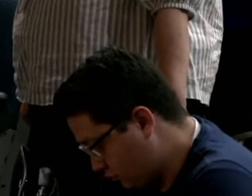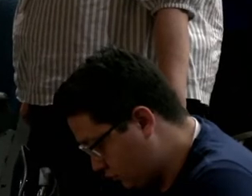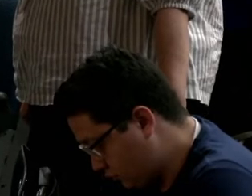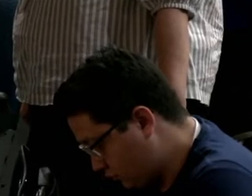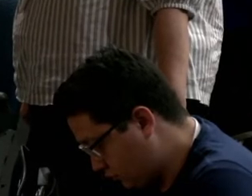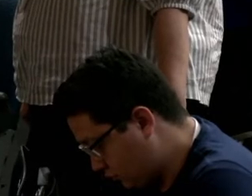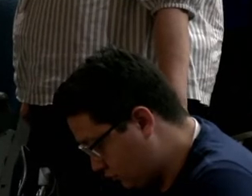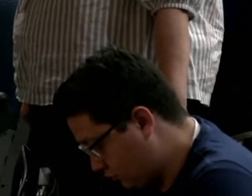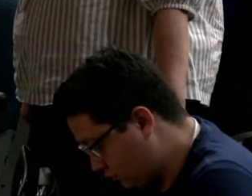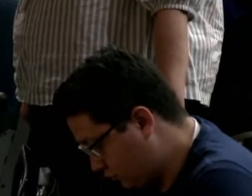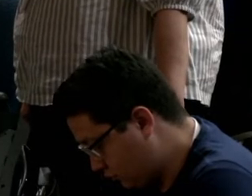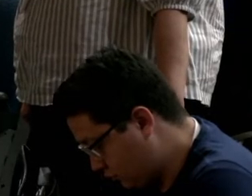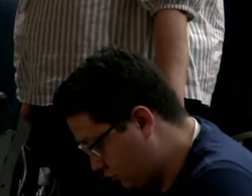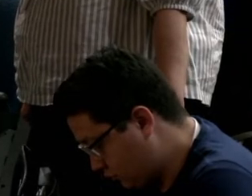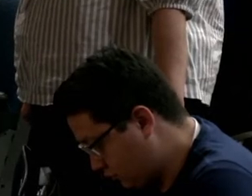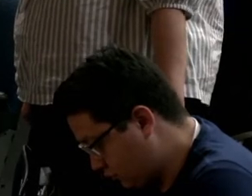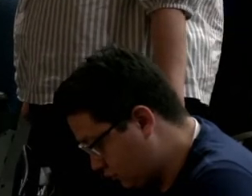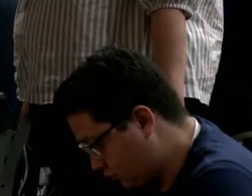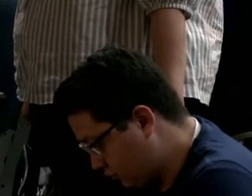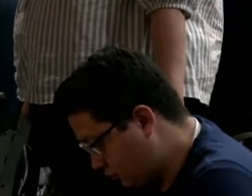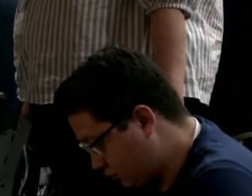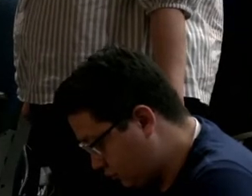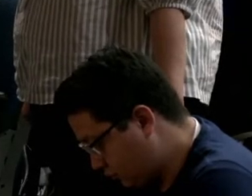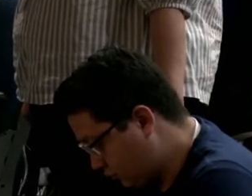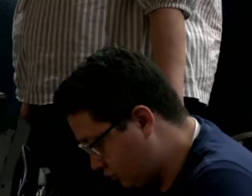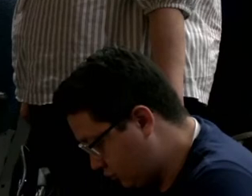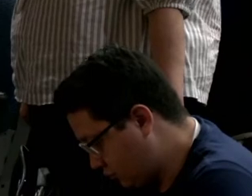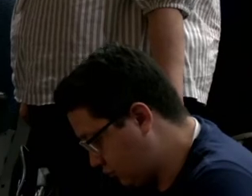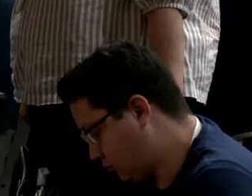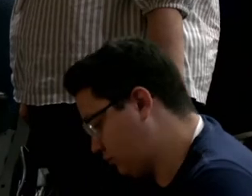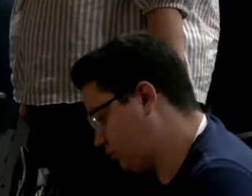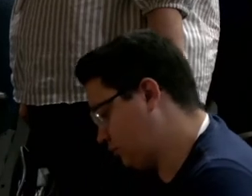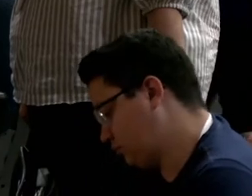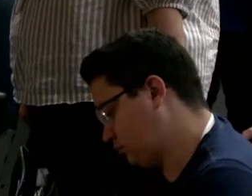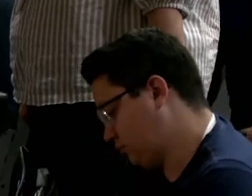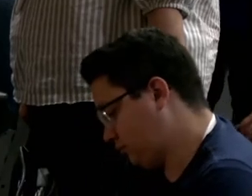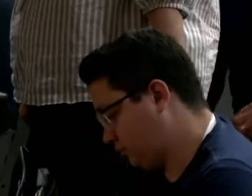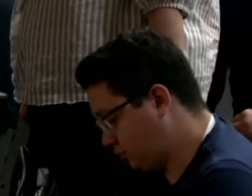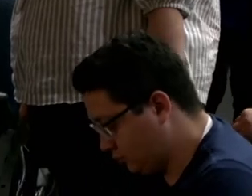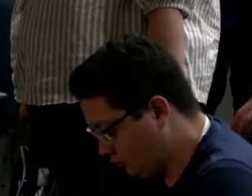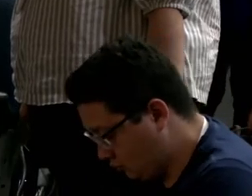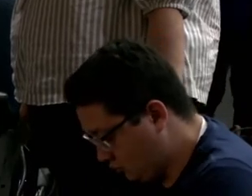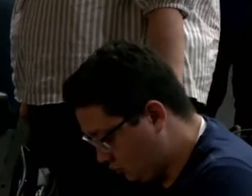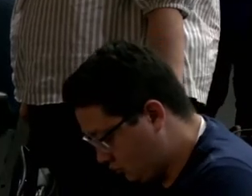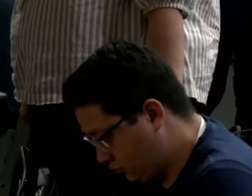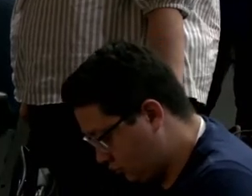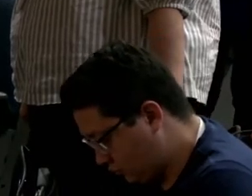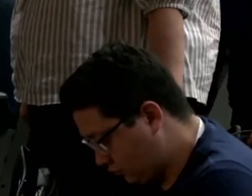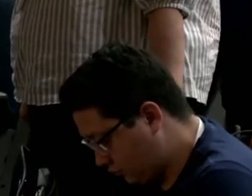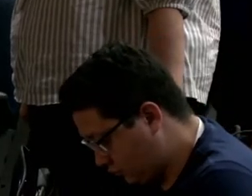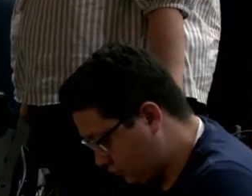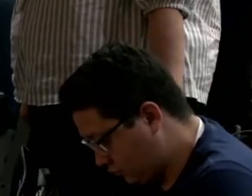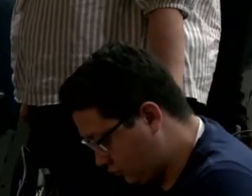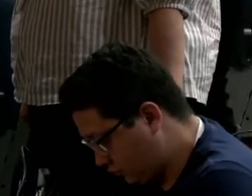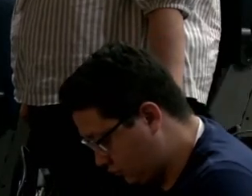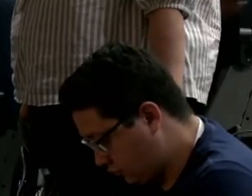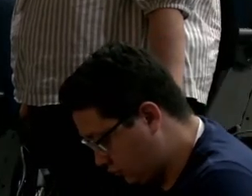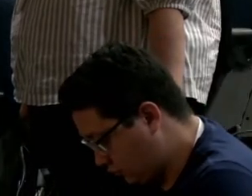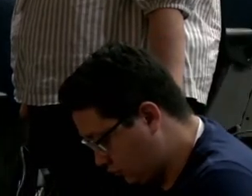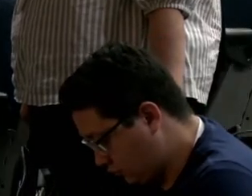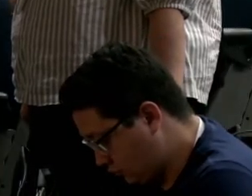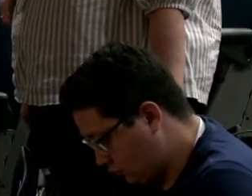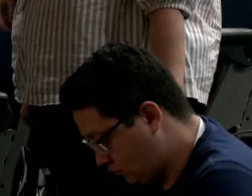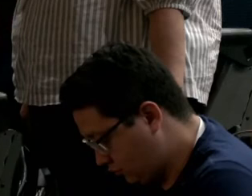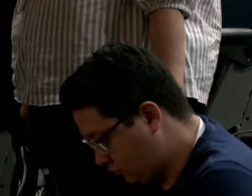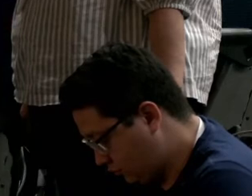maybe two years now. And it's not only for the students, it's for the teachers too. Even parents we've had come to the school and